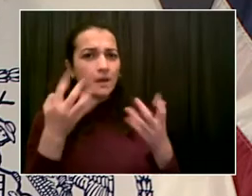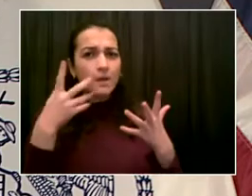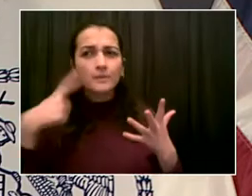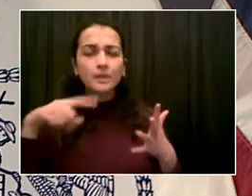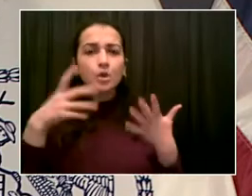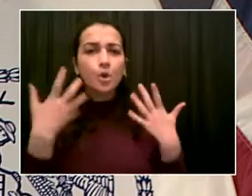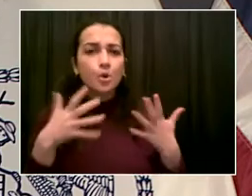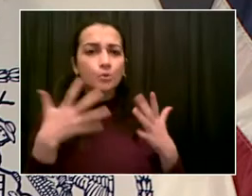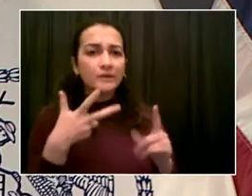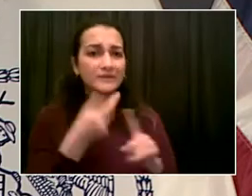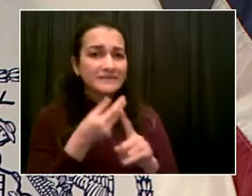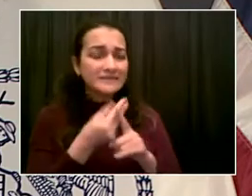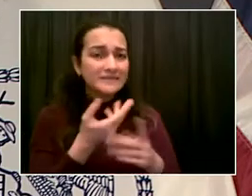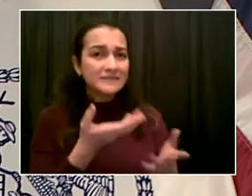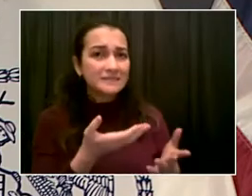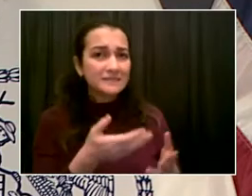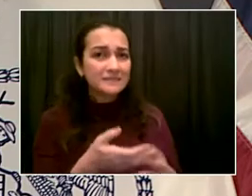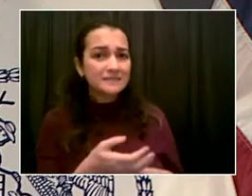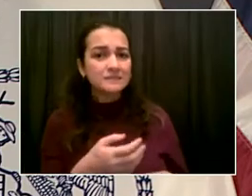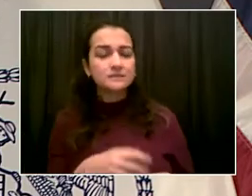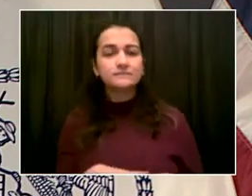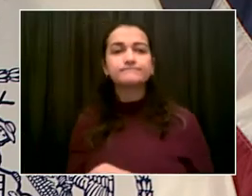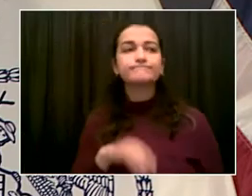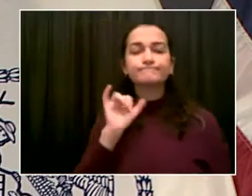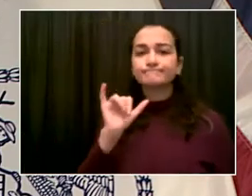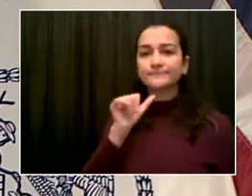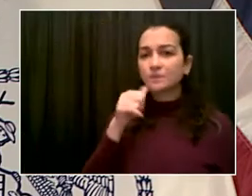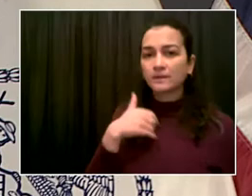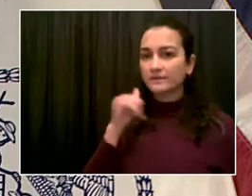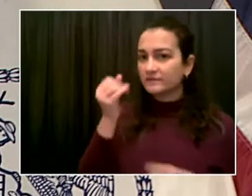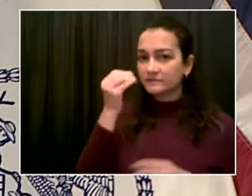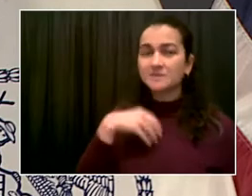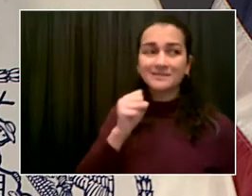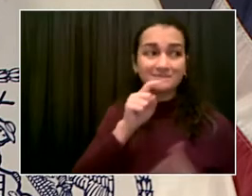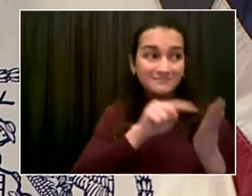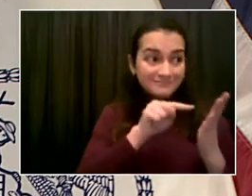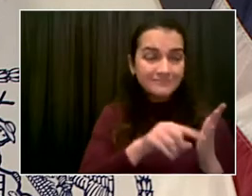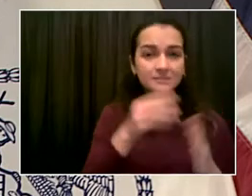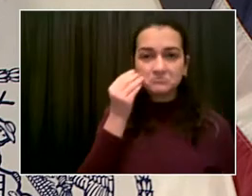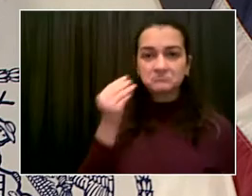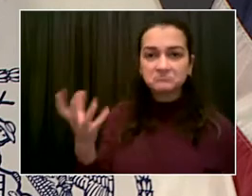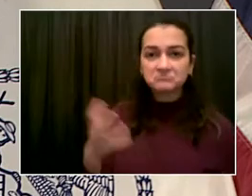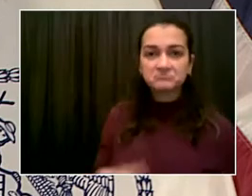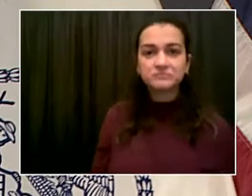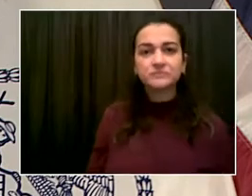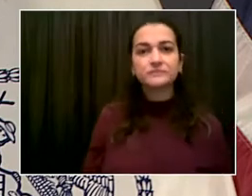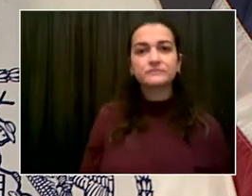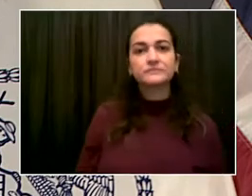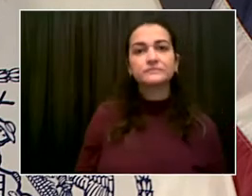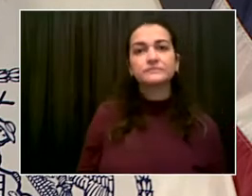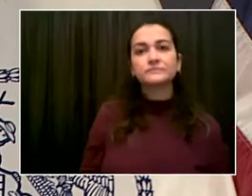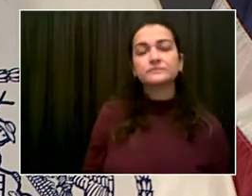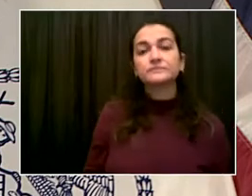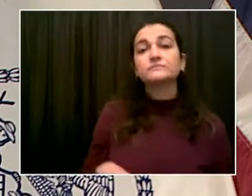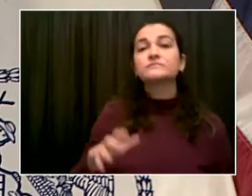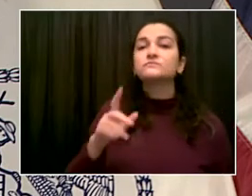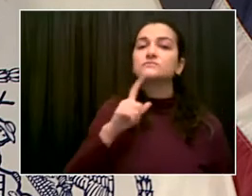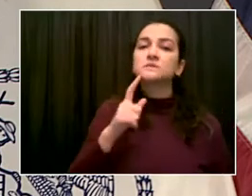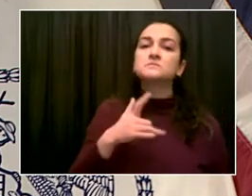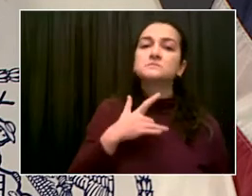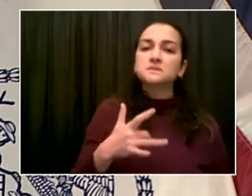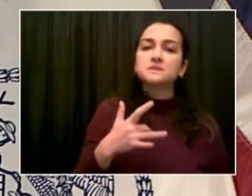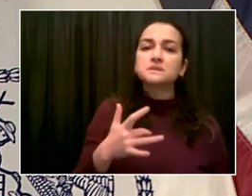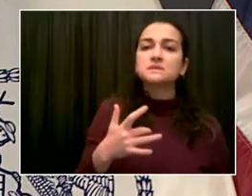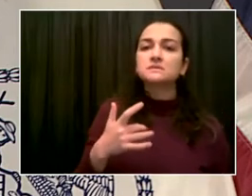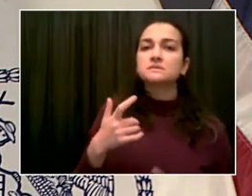where there are not mandates, we typically see lower vaccination rates than we want, and the mandates help move the rates substantially. But in